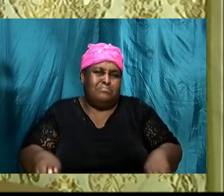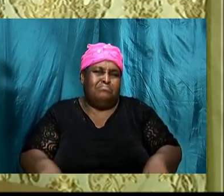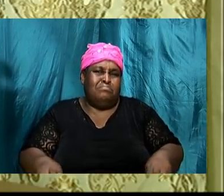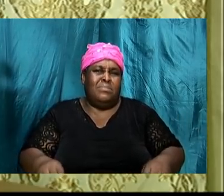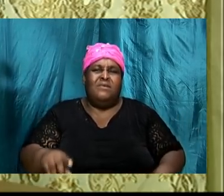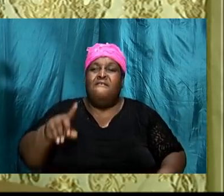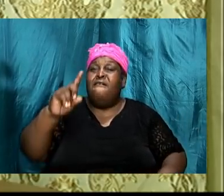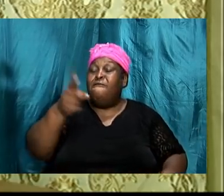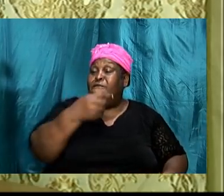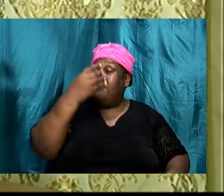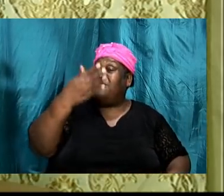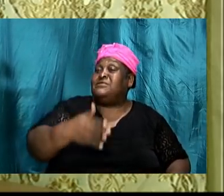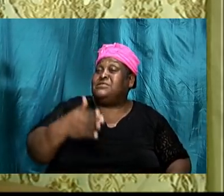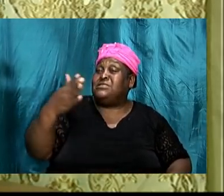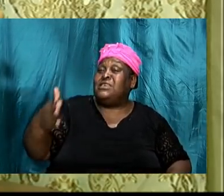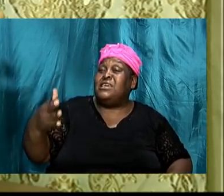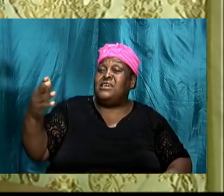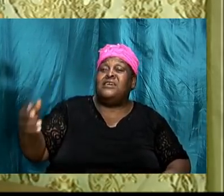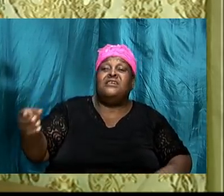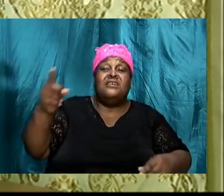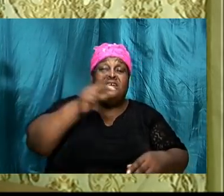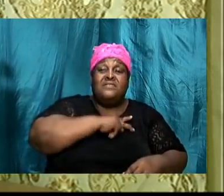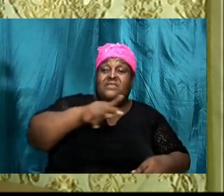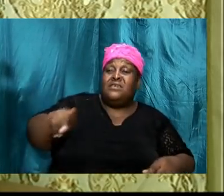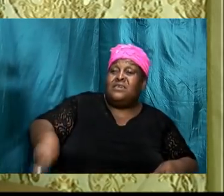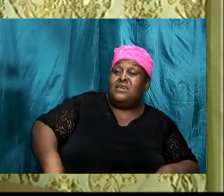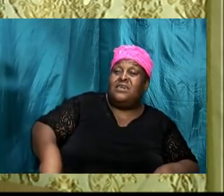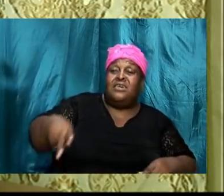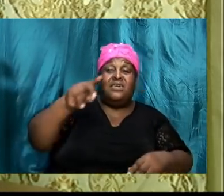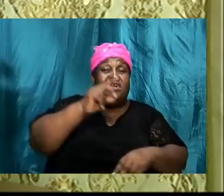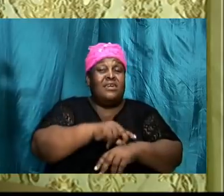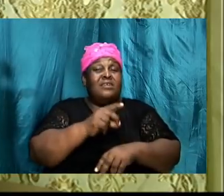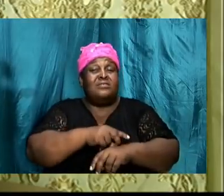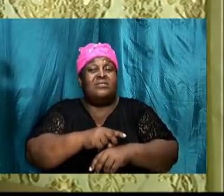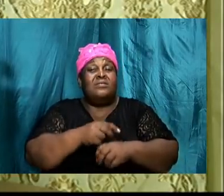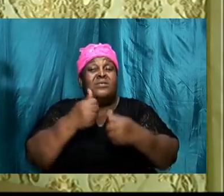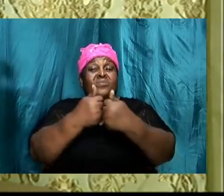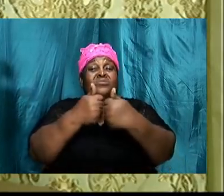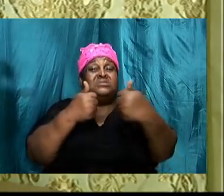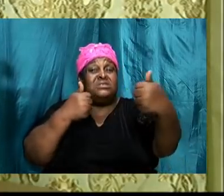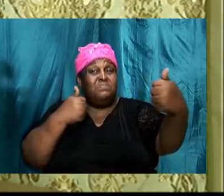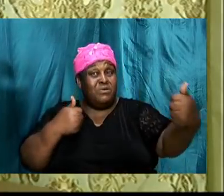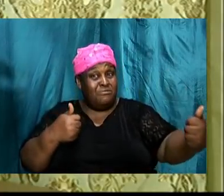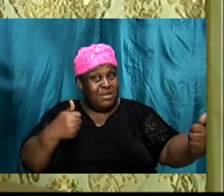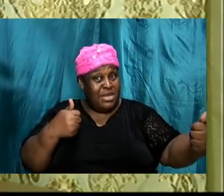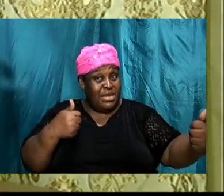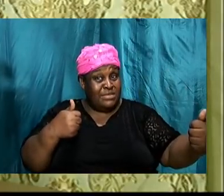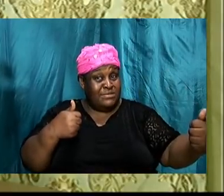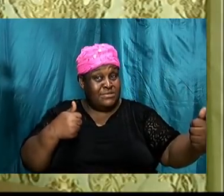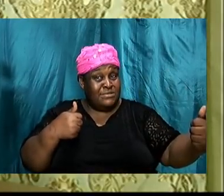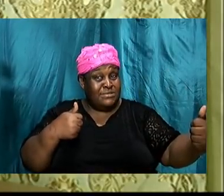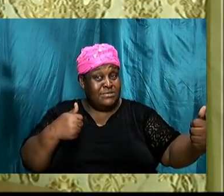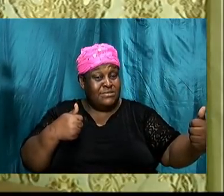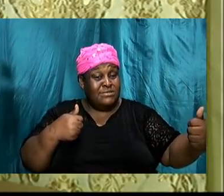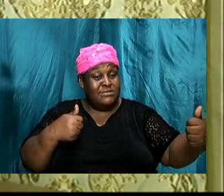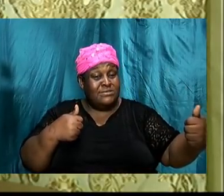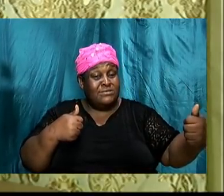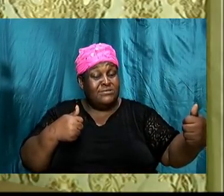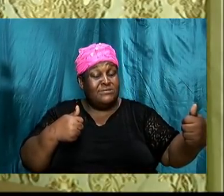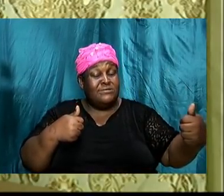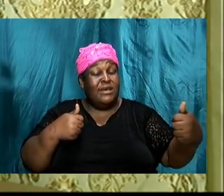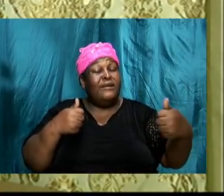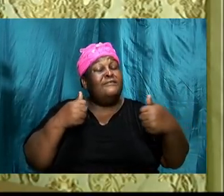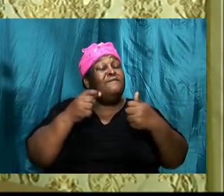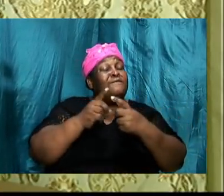is that the kingdom was divided we're not talking about the smaller things the first thing was that the kingdom was divided